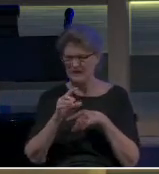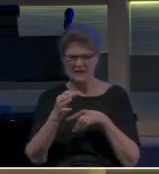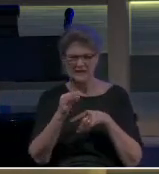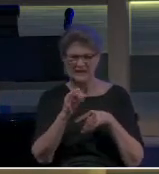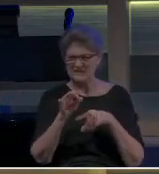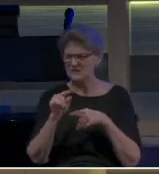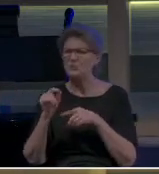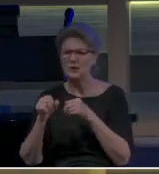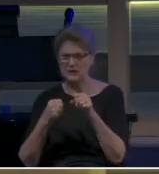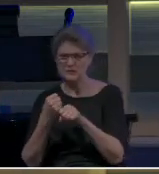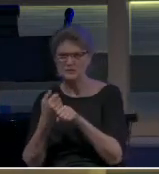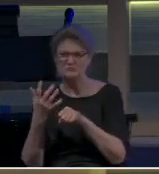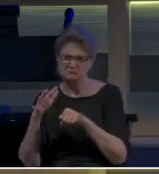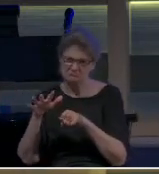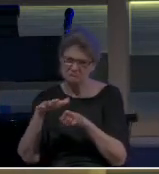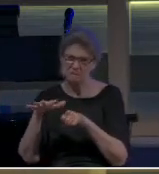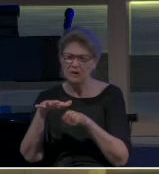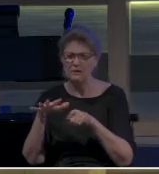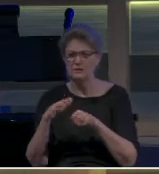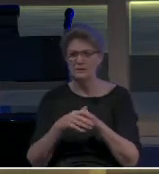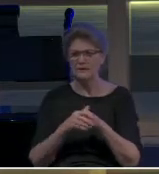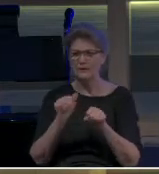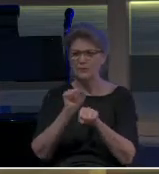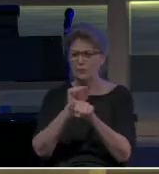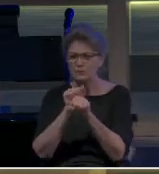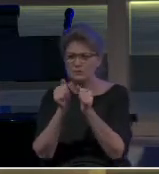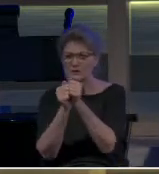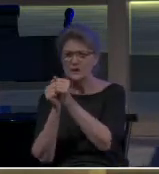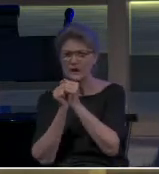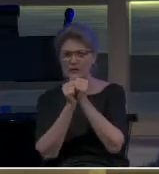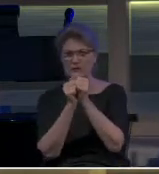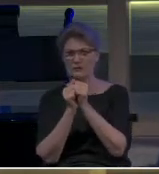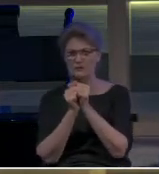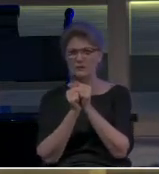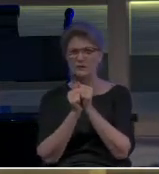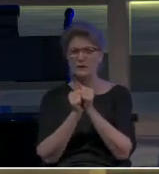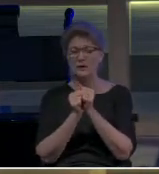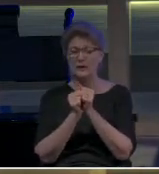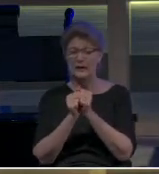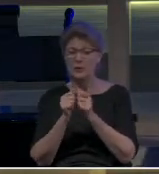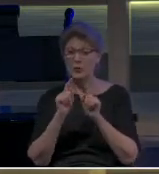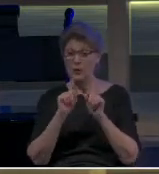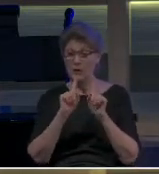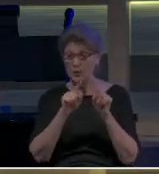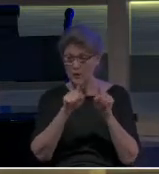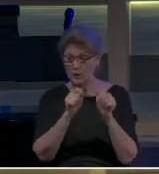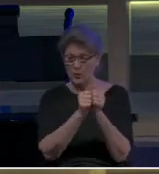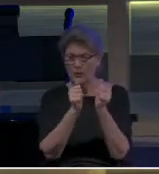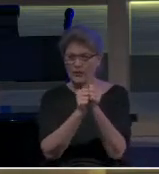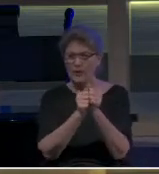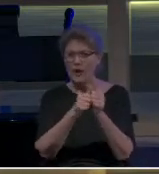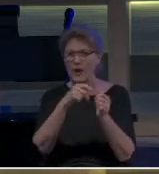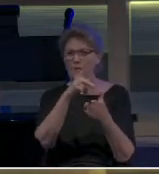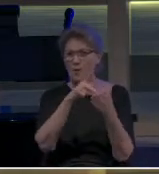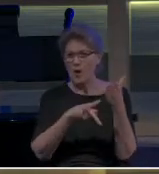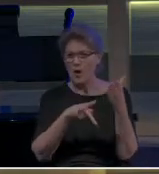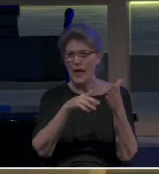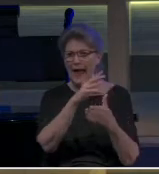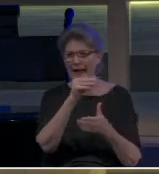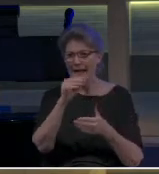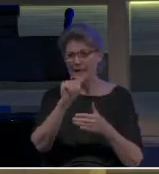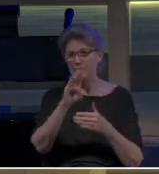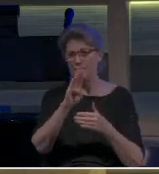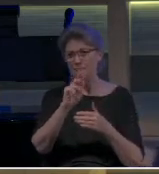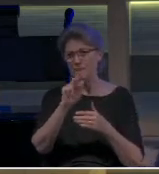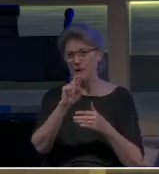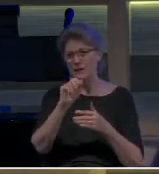or 20 years. He accompanied Paul and Barnabas on their mission of mercy to